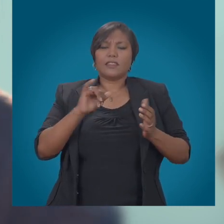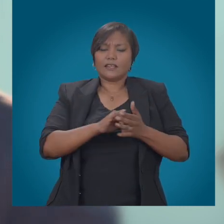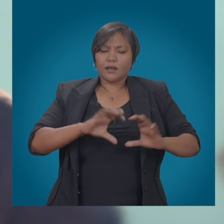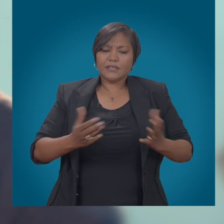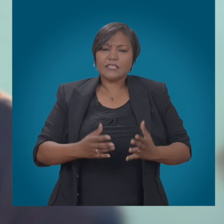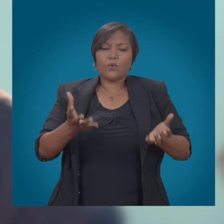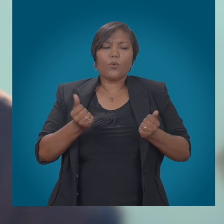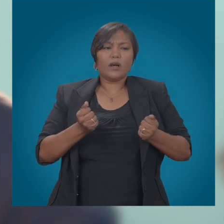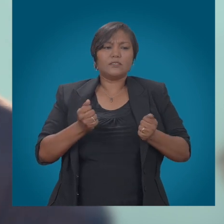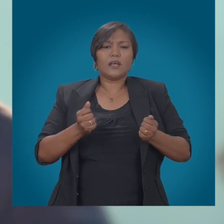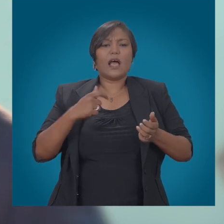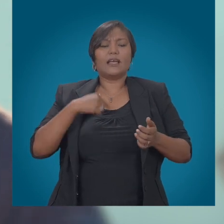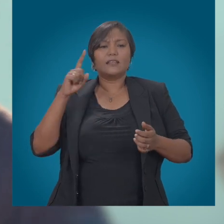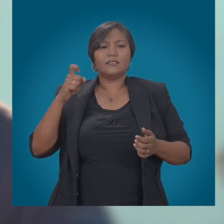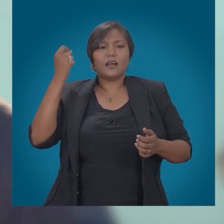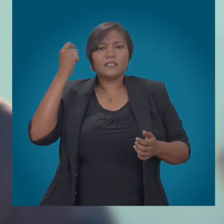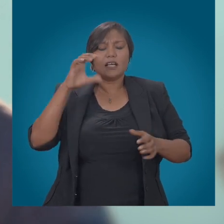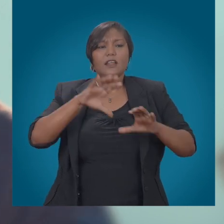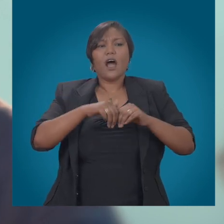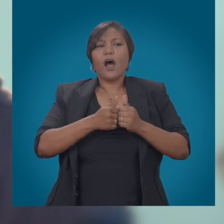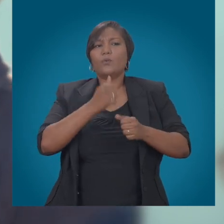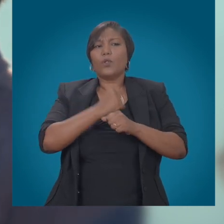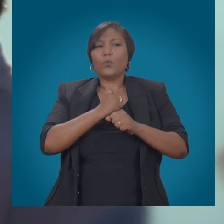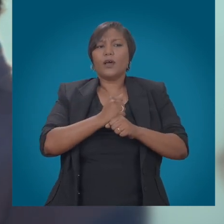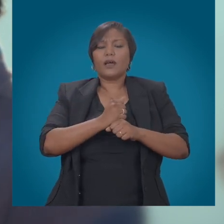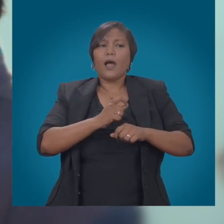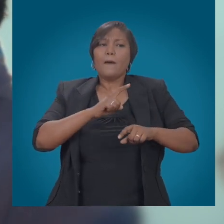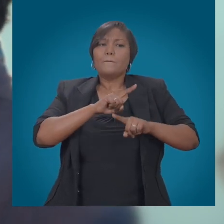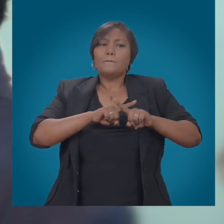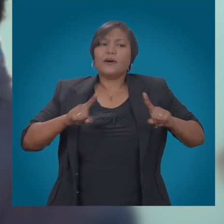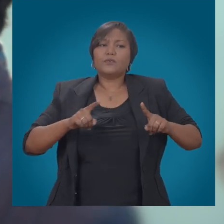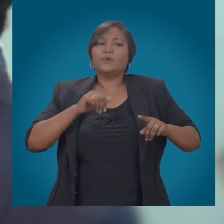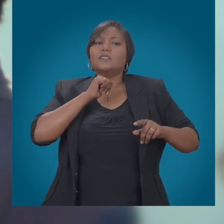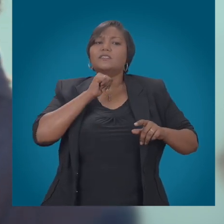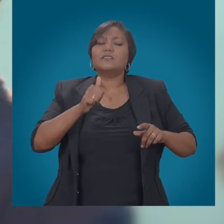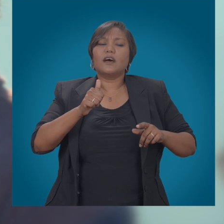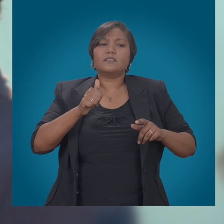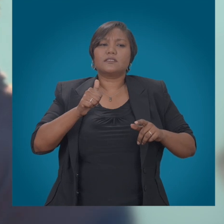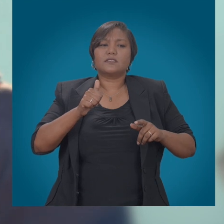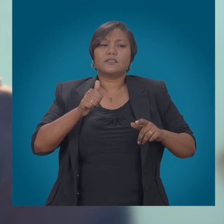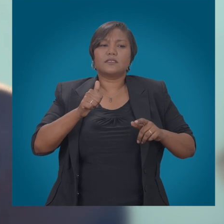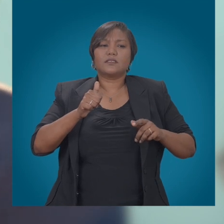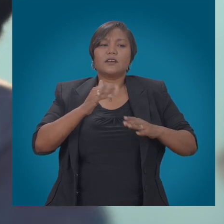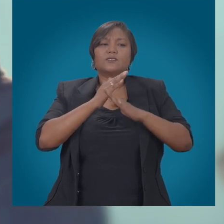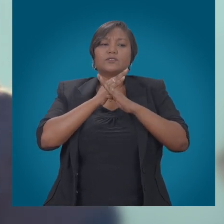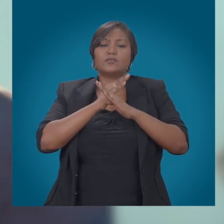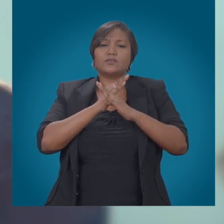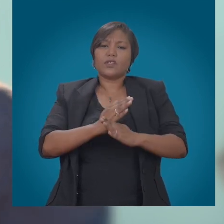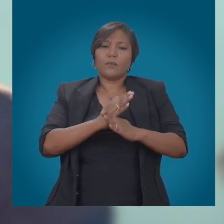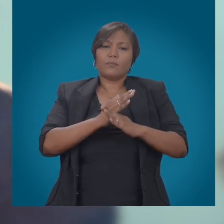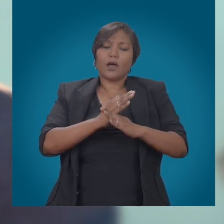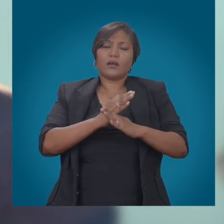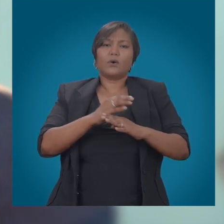of regulating OTT. I want to understand how that would mechanically work that would not ultimately reduce to